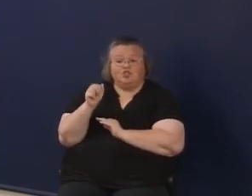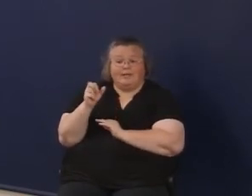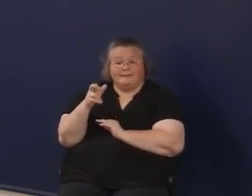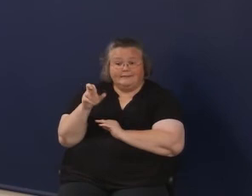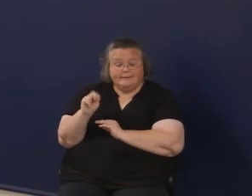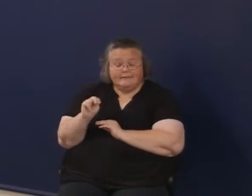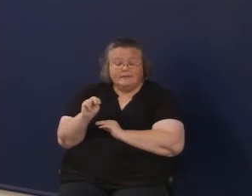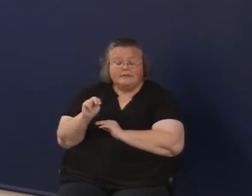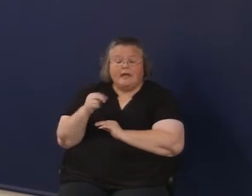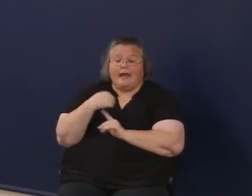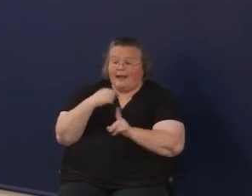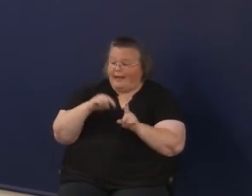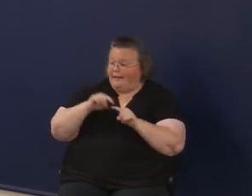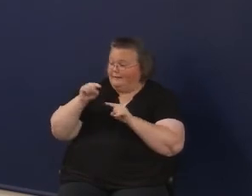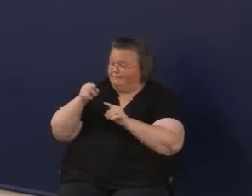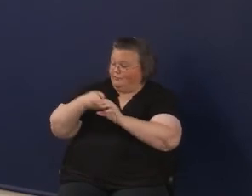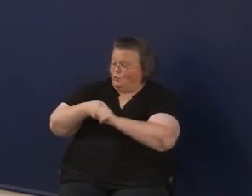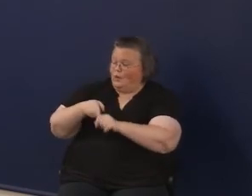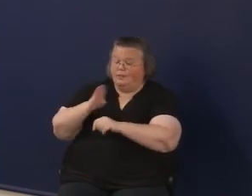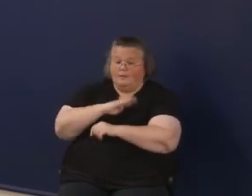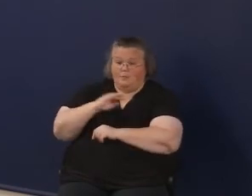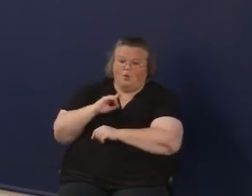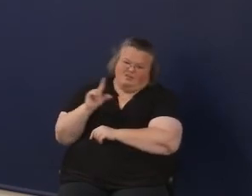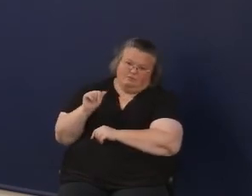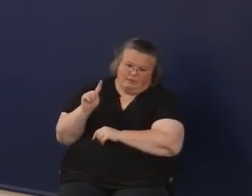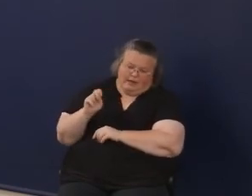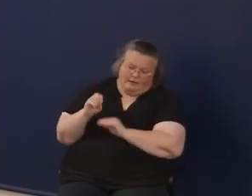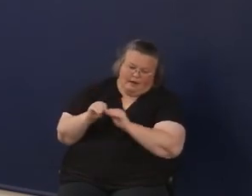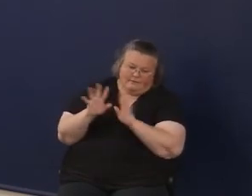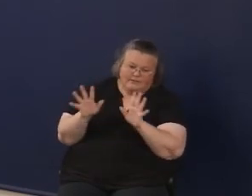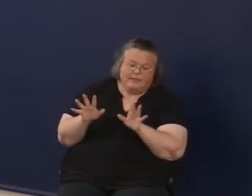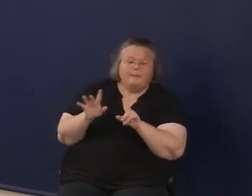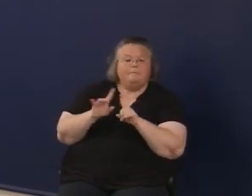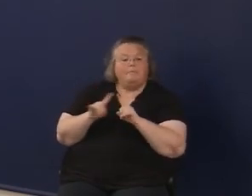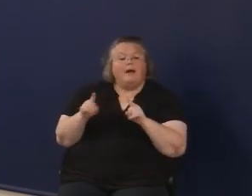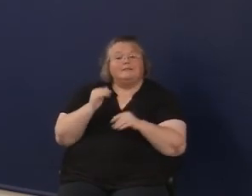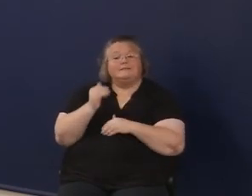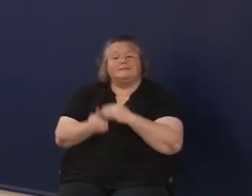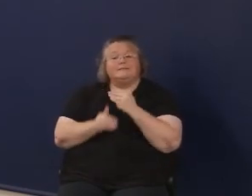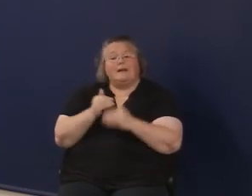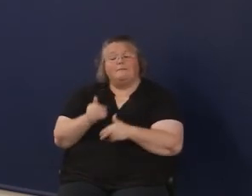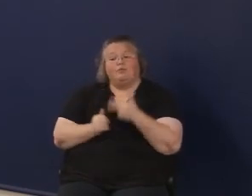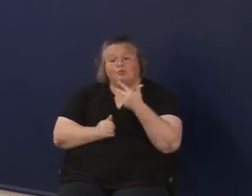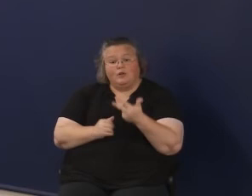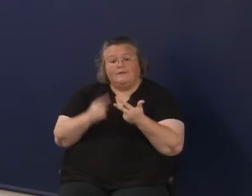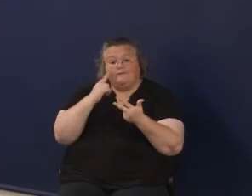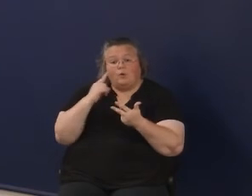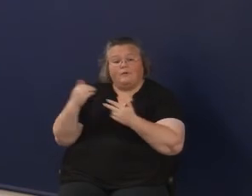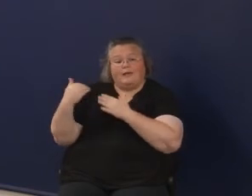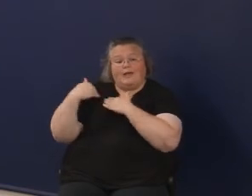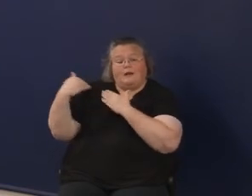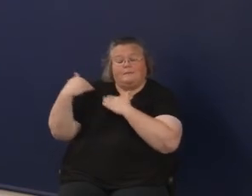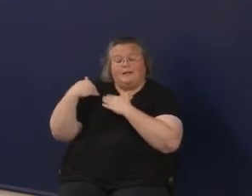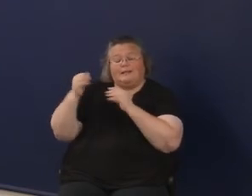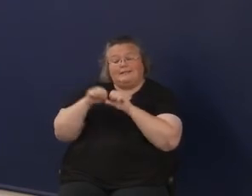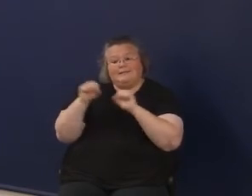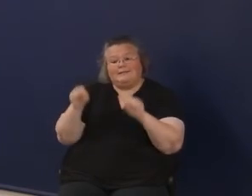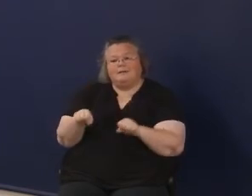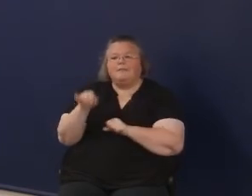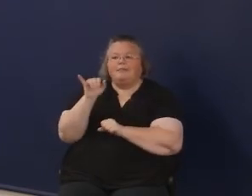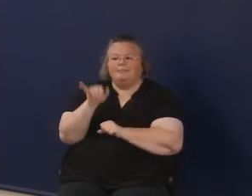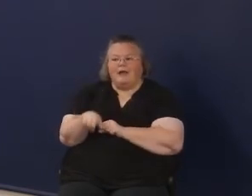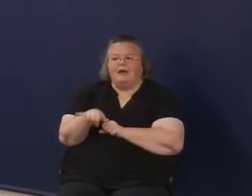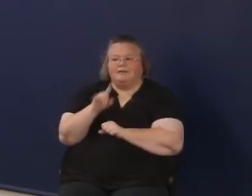you know, I came to the board late, obviously. But, you know, step three of the accountability system is what really